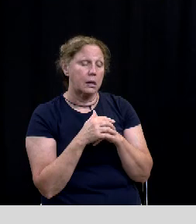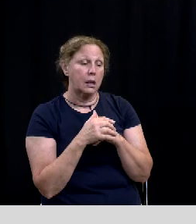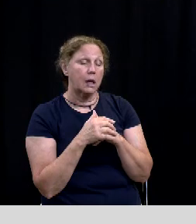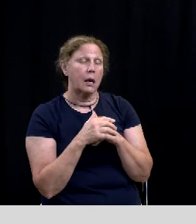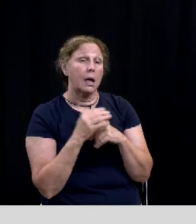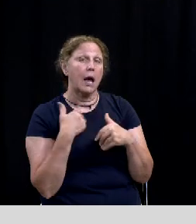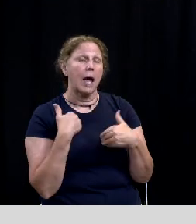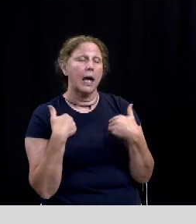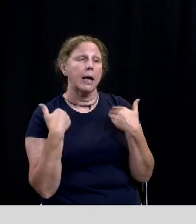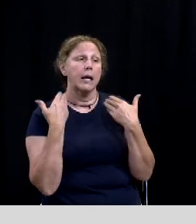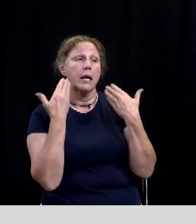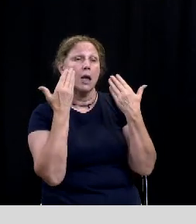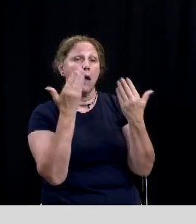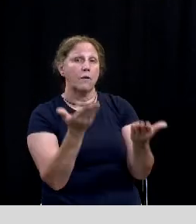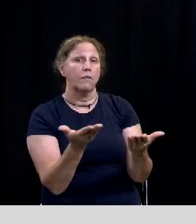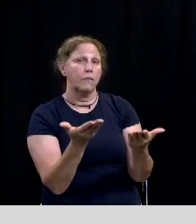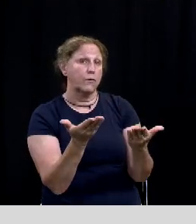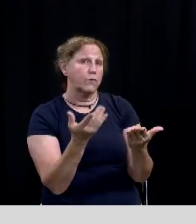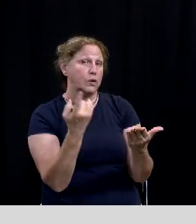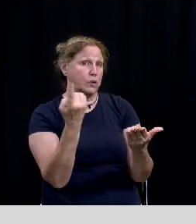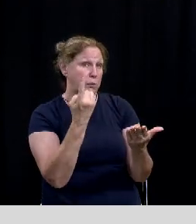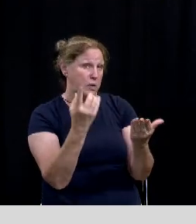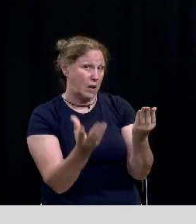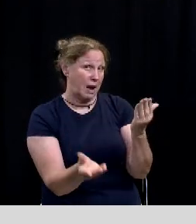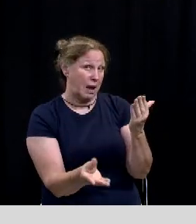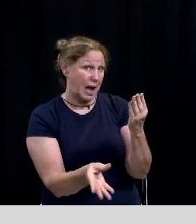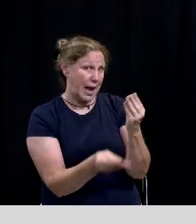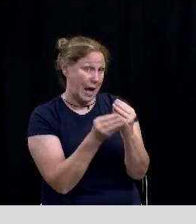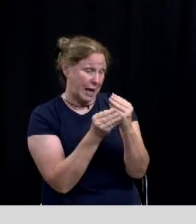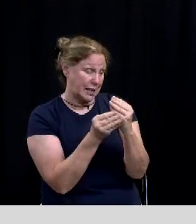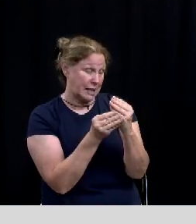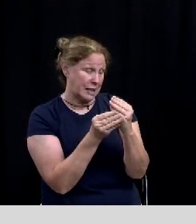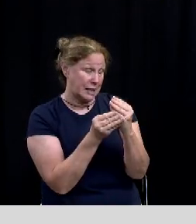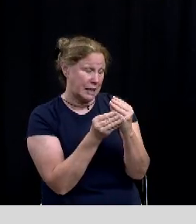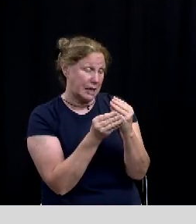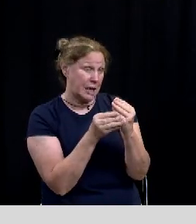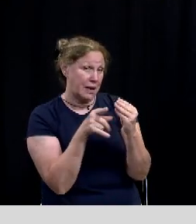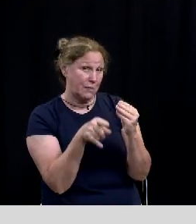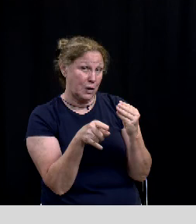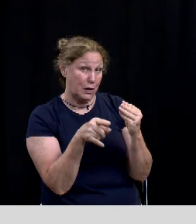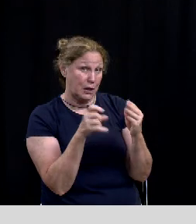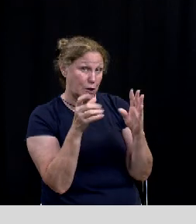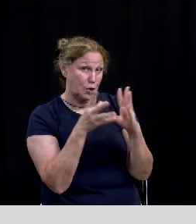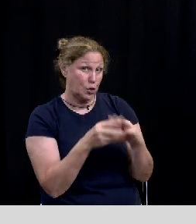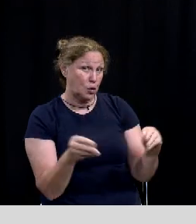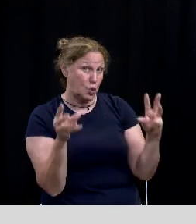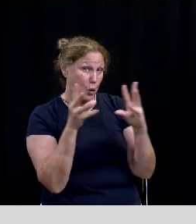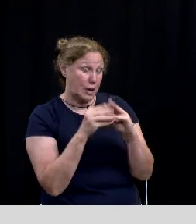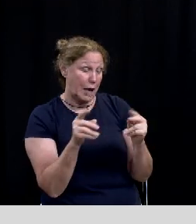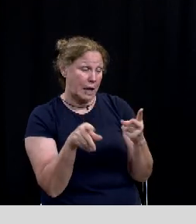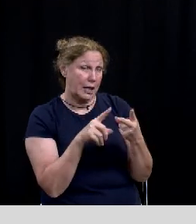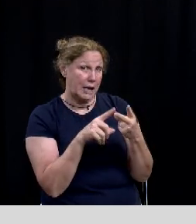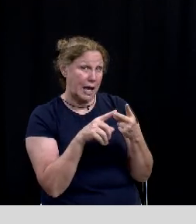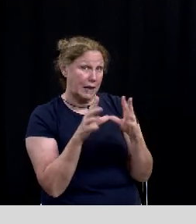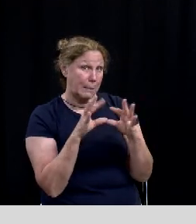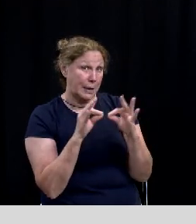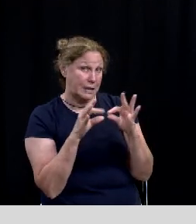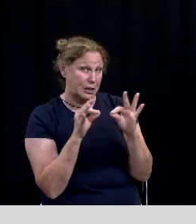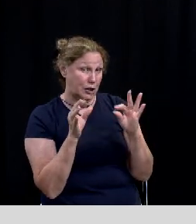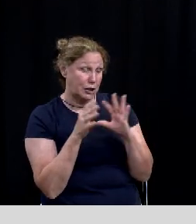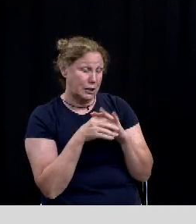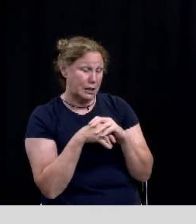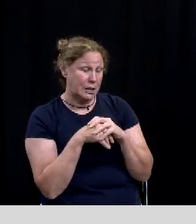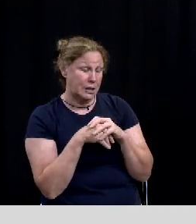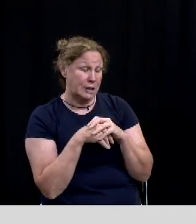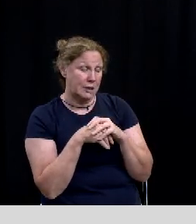um an addition to what we're doing in our storytelling and our our messaging that